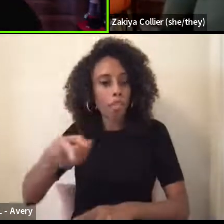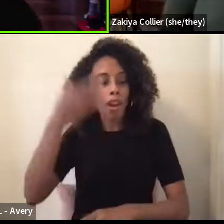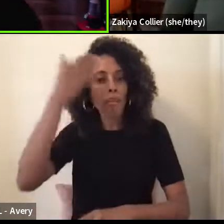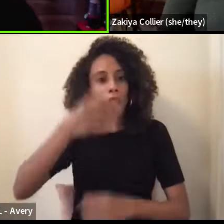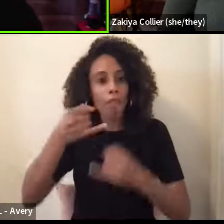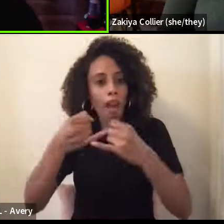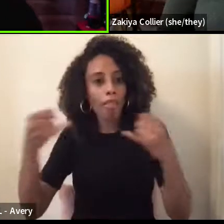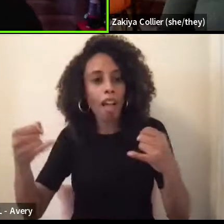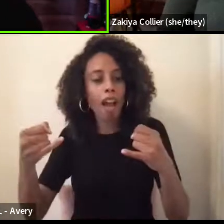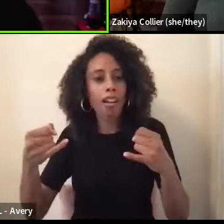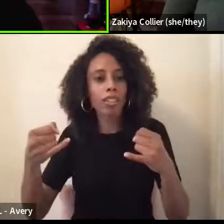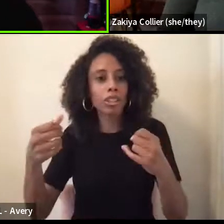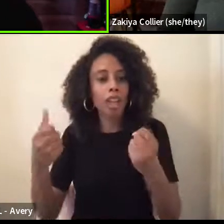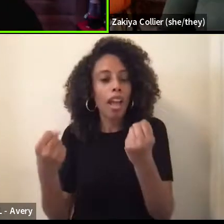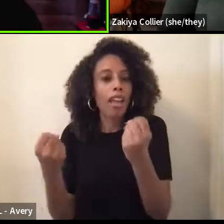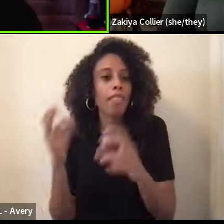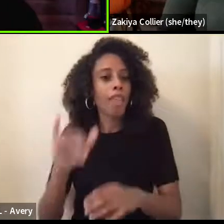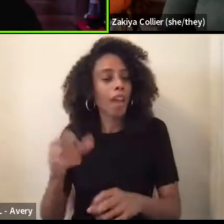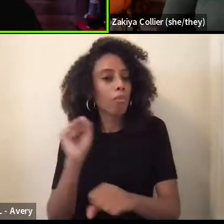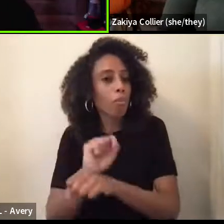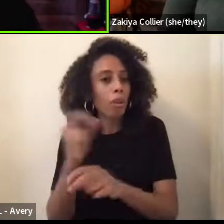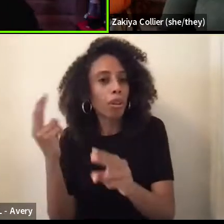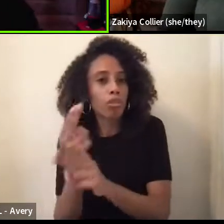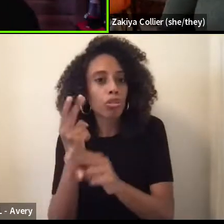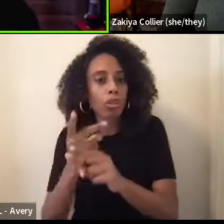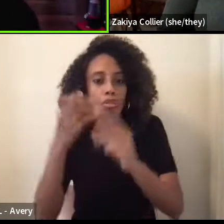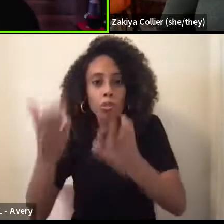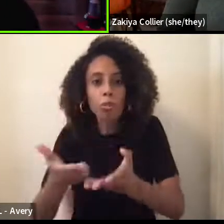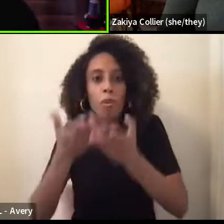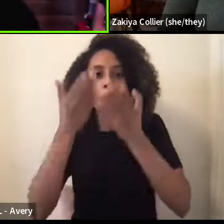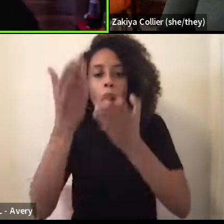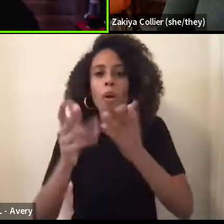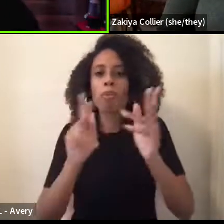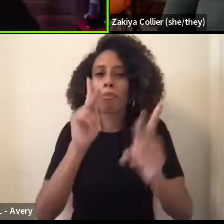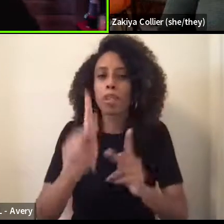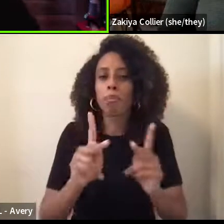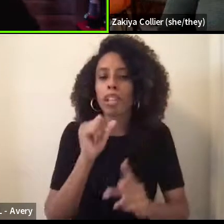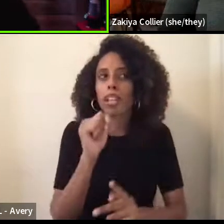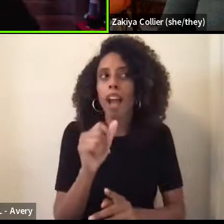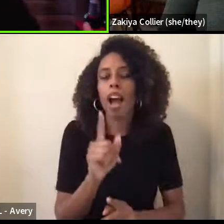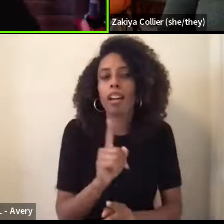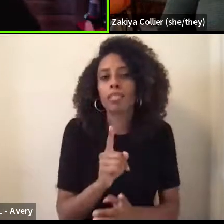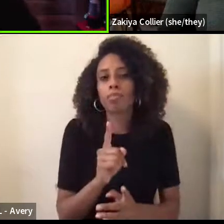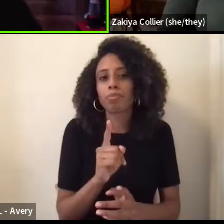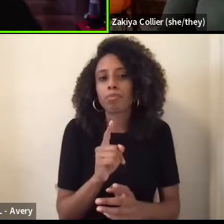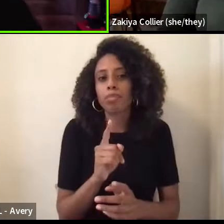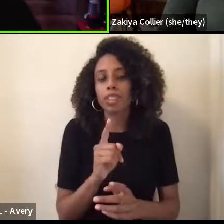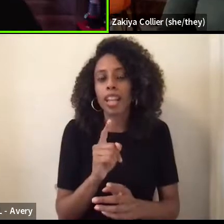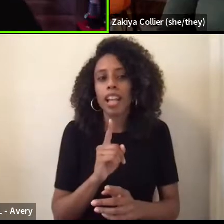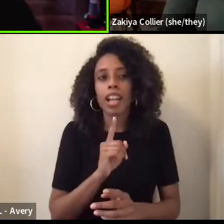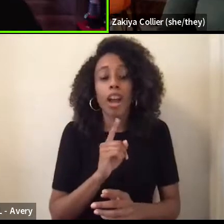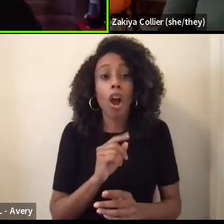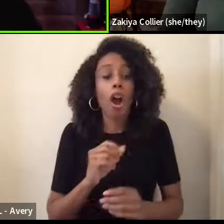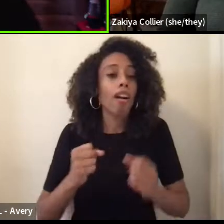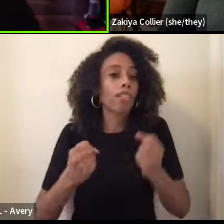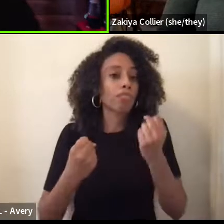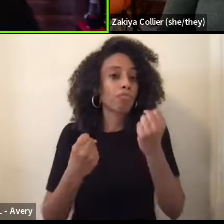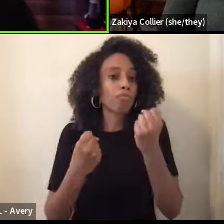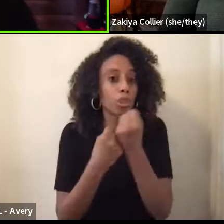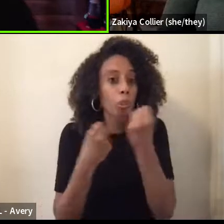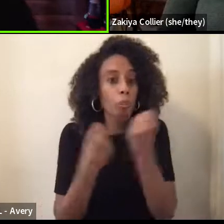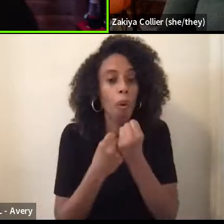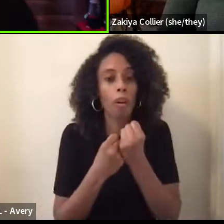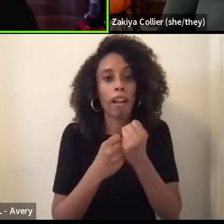that are like, you know, not really that, that are like securely supporting the status quo, which can